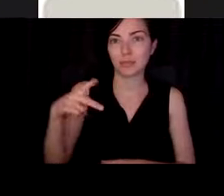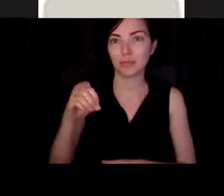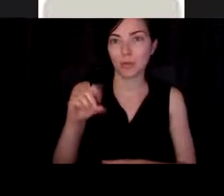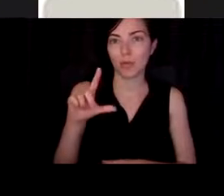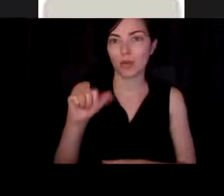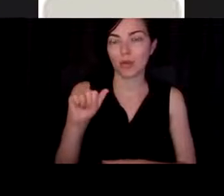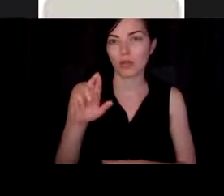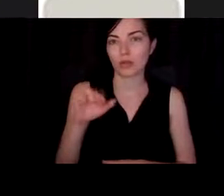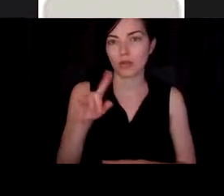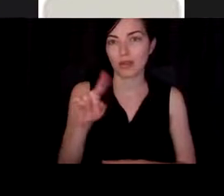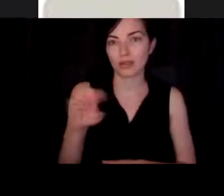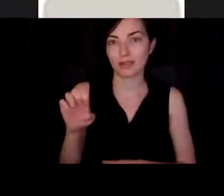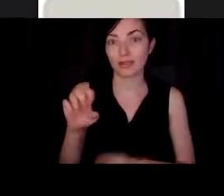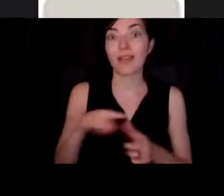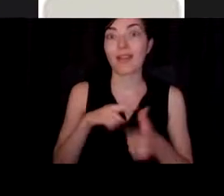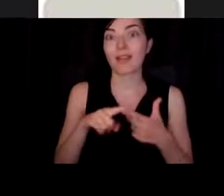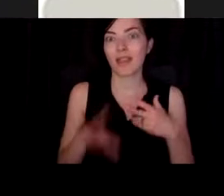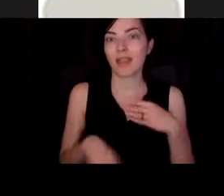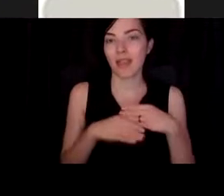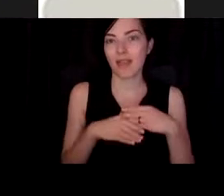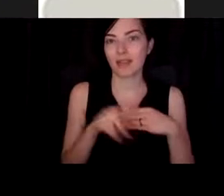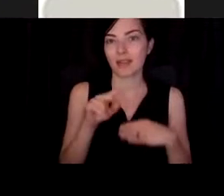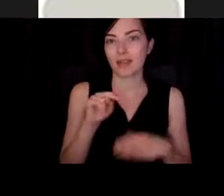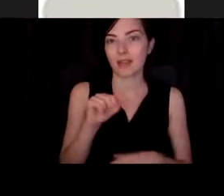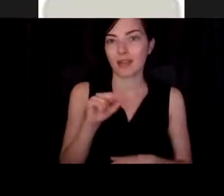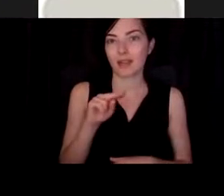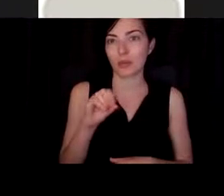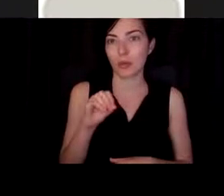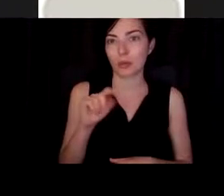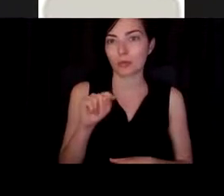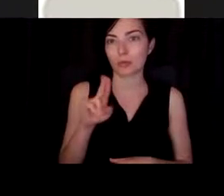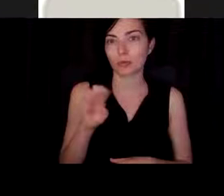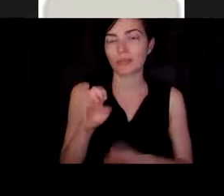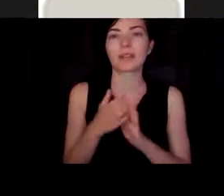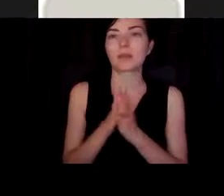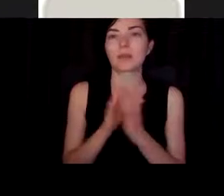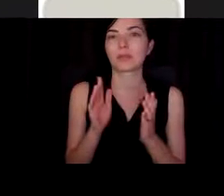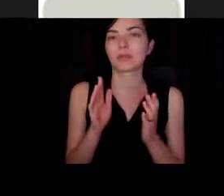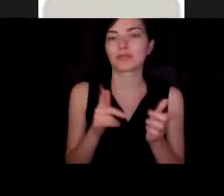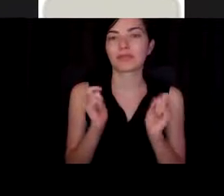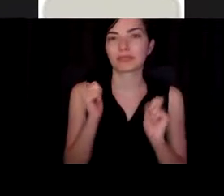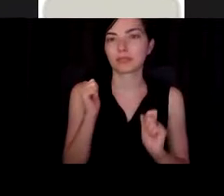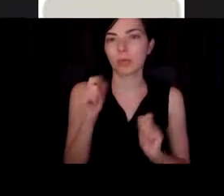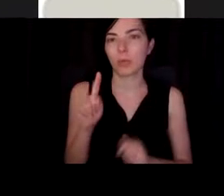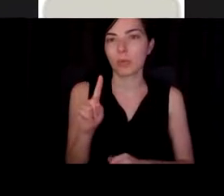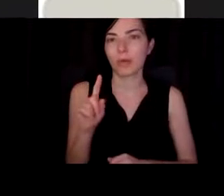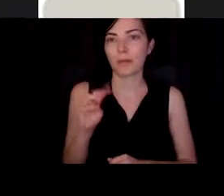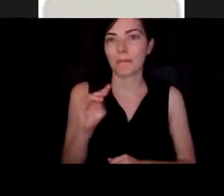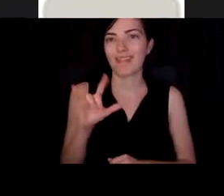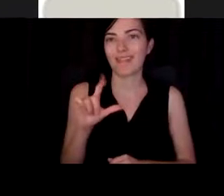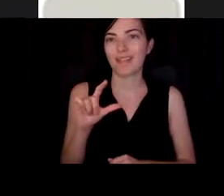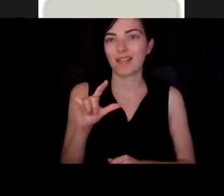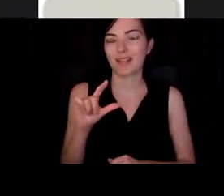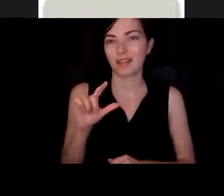the carbon nanotubes and it does it in a millisecond. So all of a sudden now we're, you know, at the